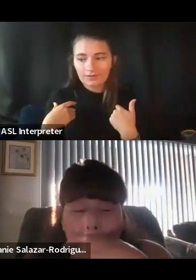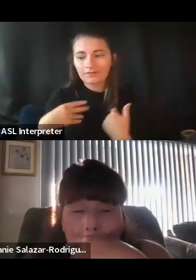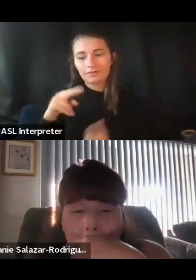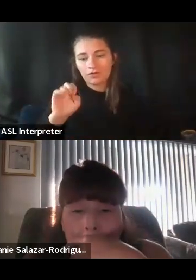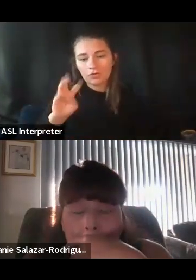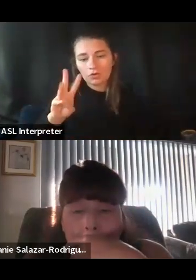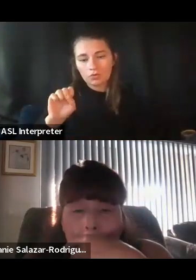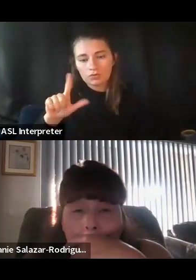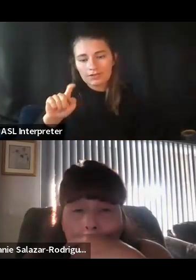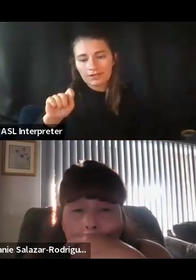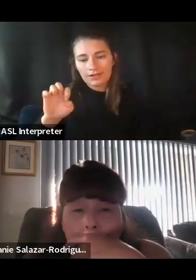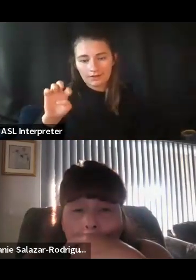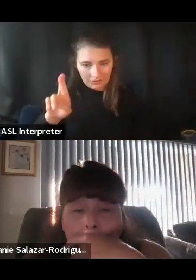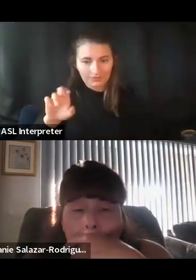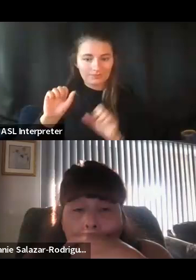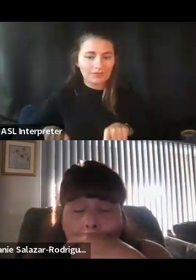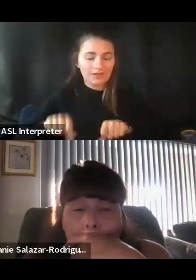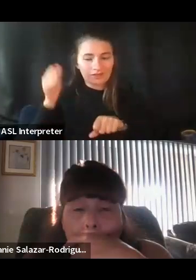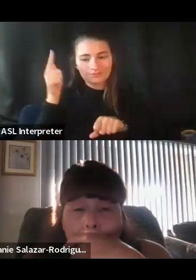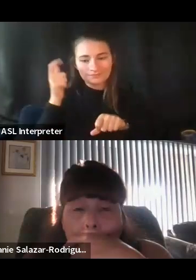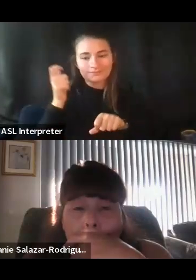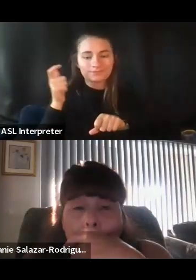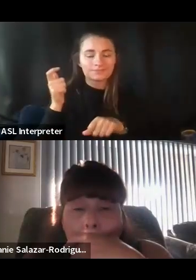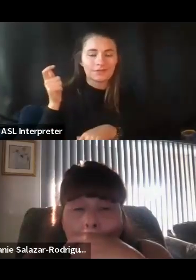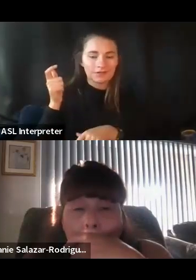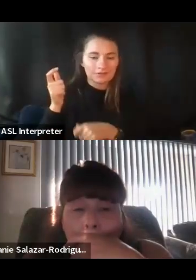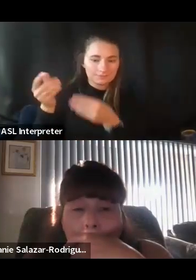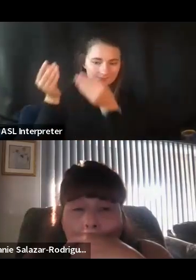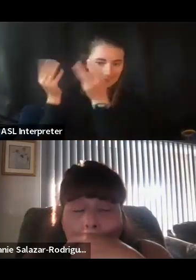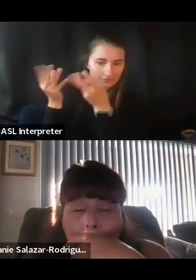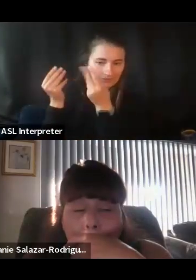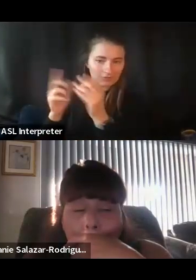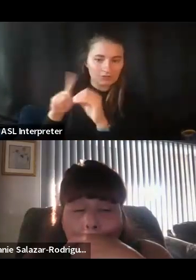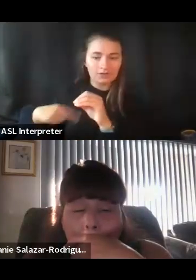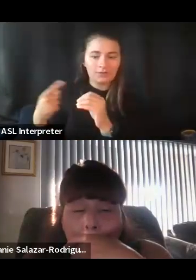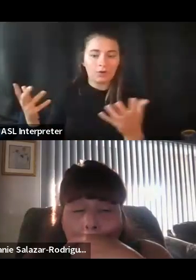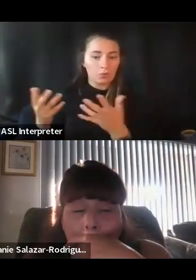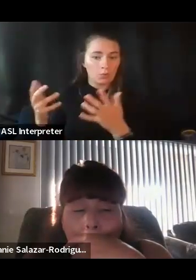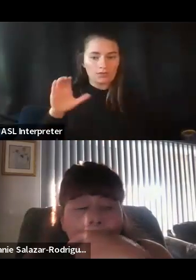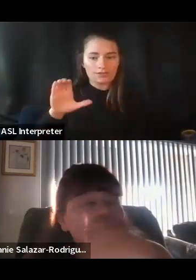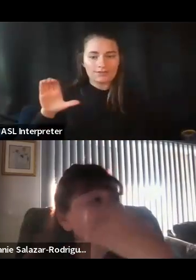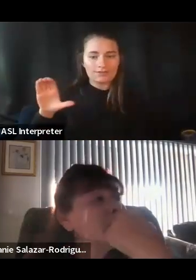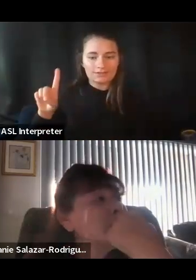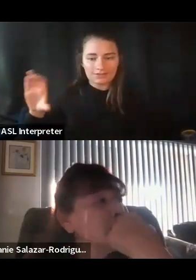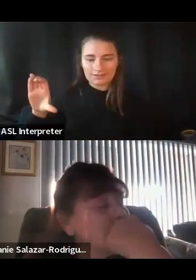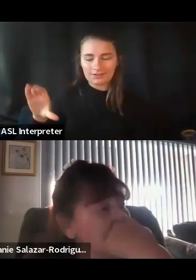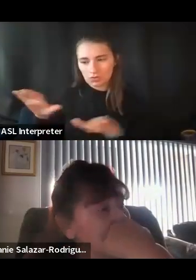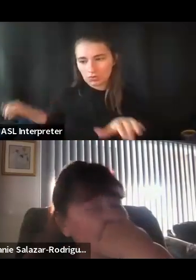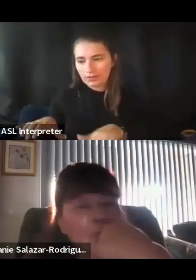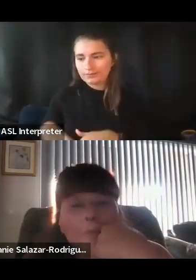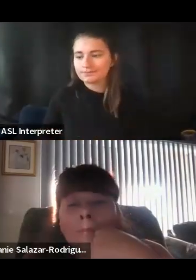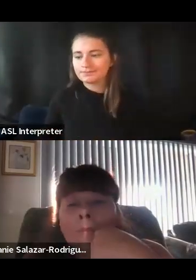that you can subscribe to and get information of what CCDC is doing in the community. I